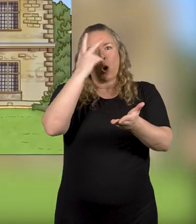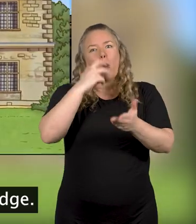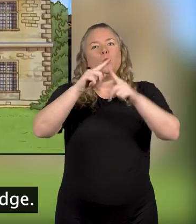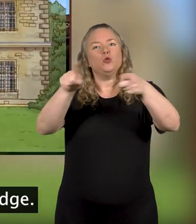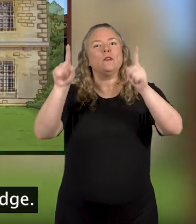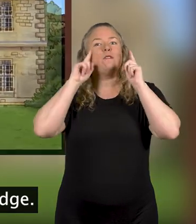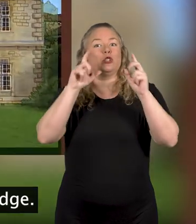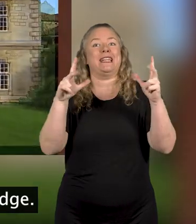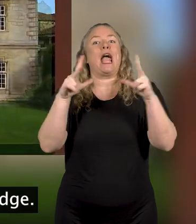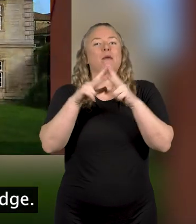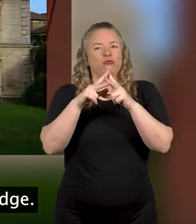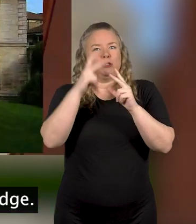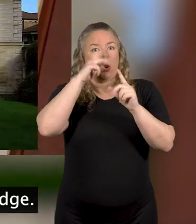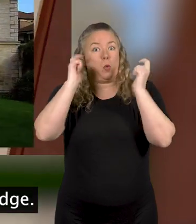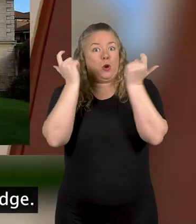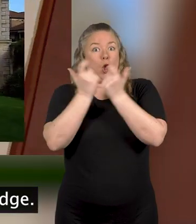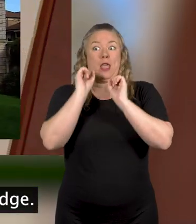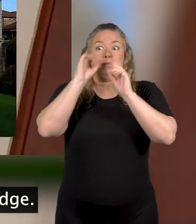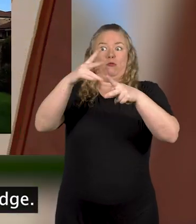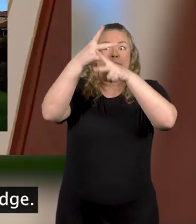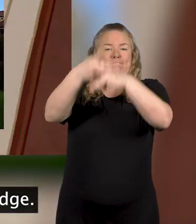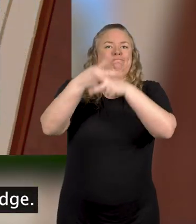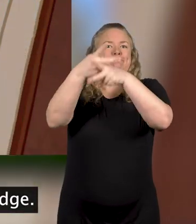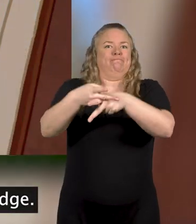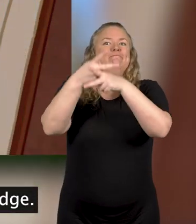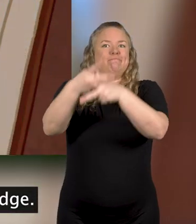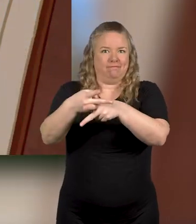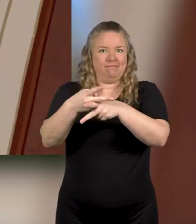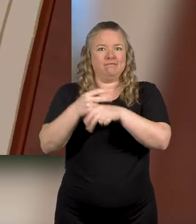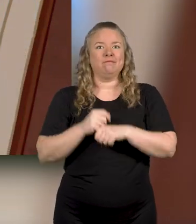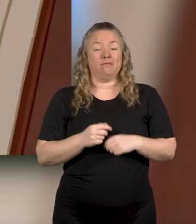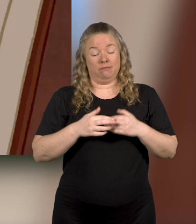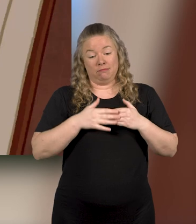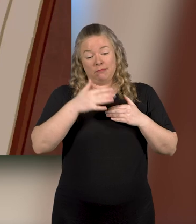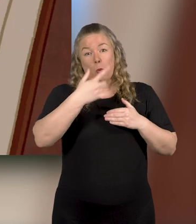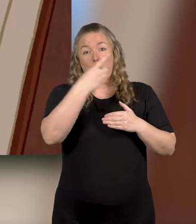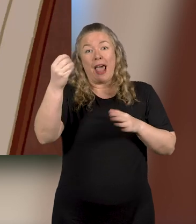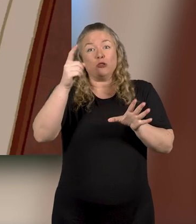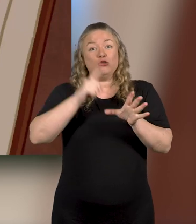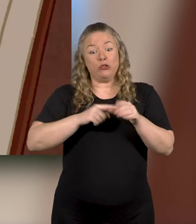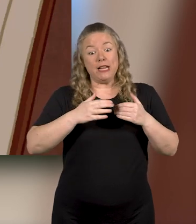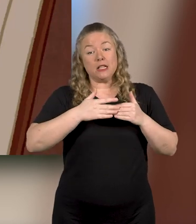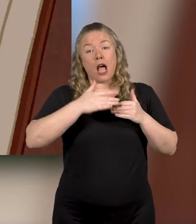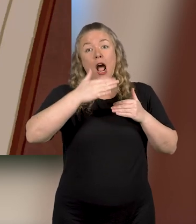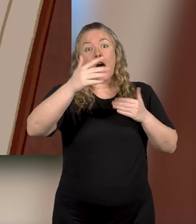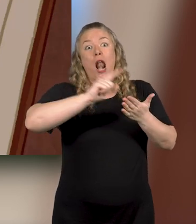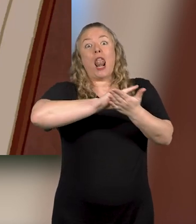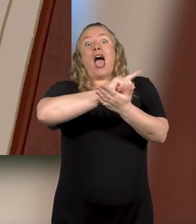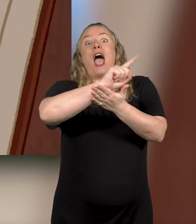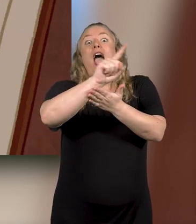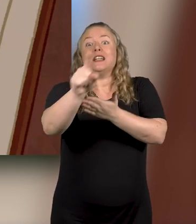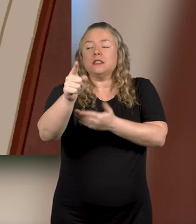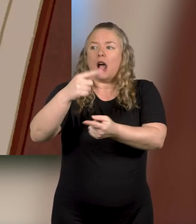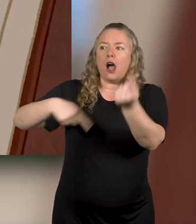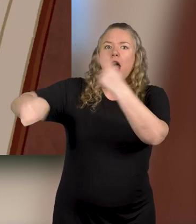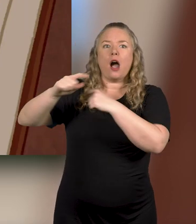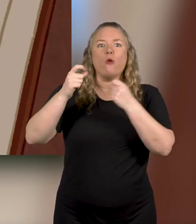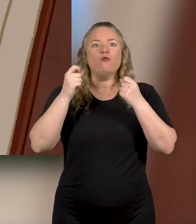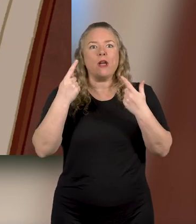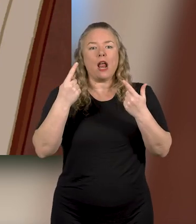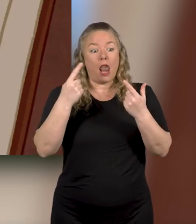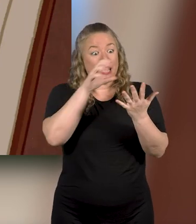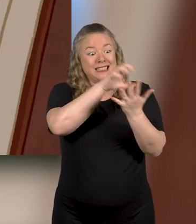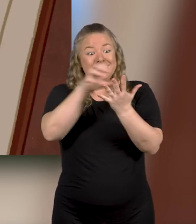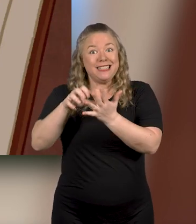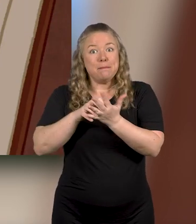to be kept safely by his old college in Cambridge. The diary was there for a hundred years before people